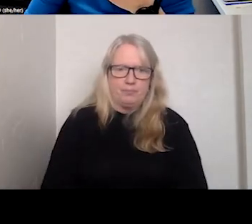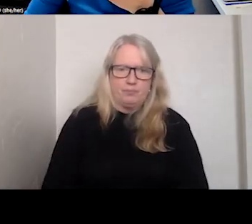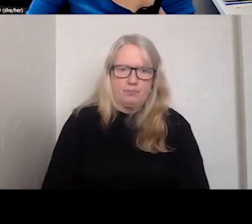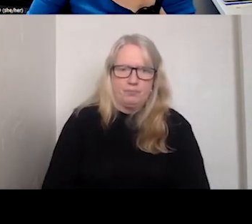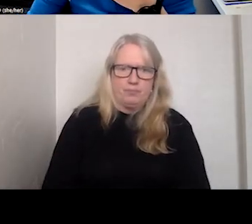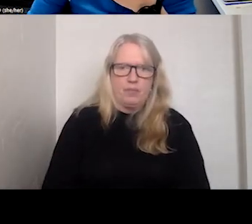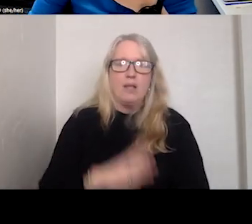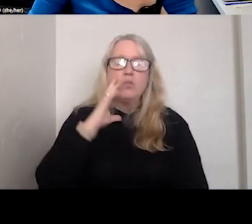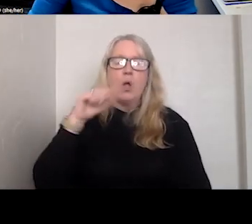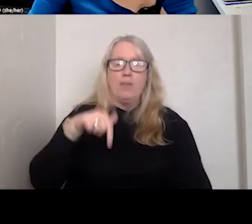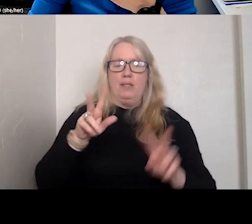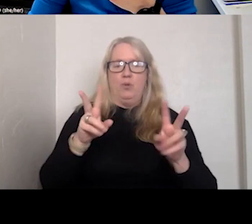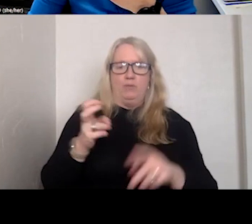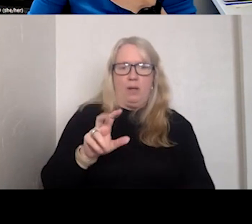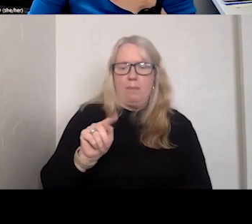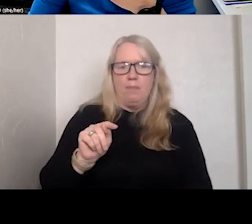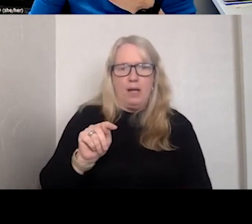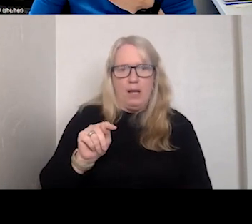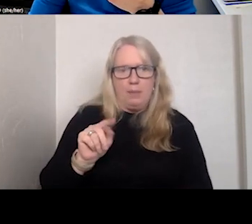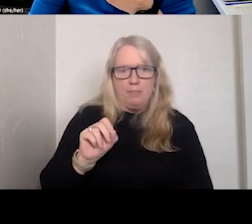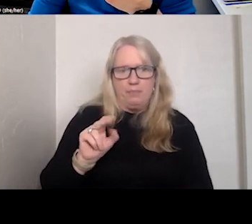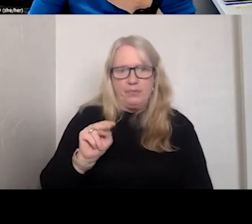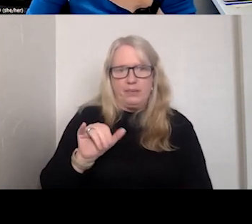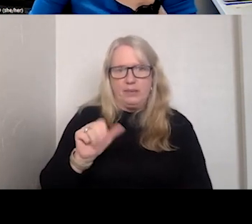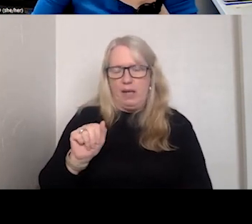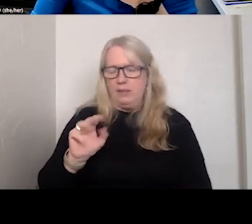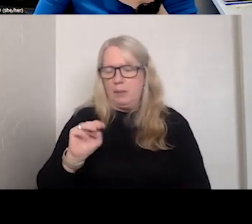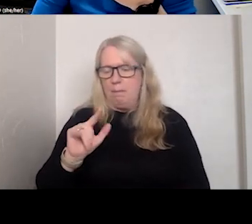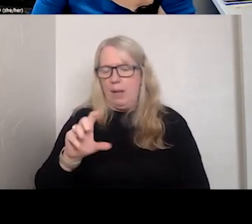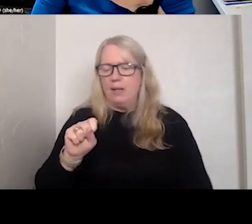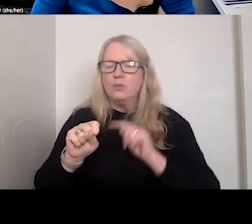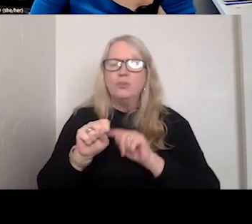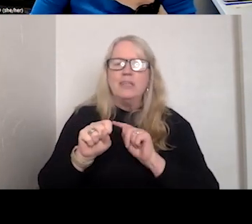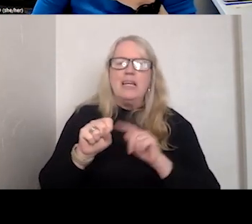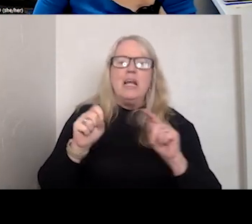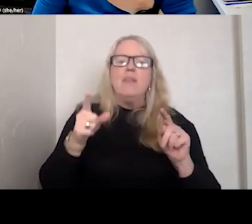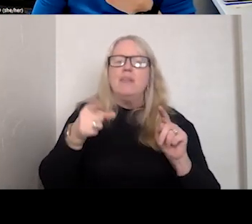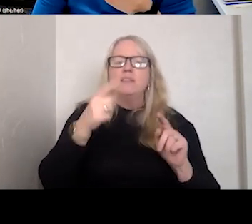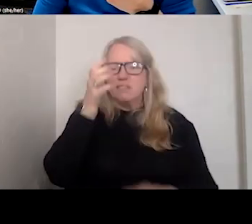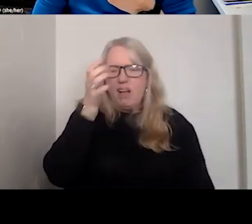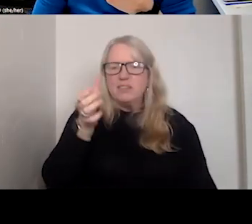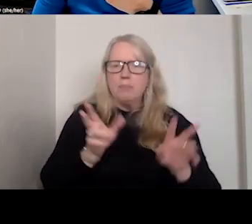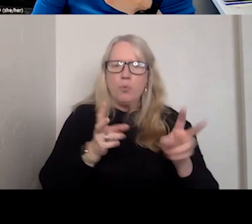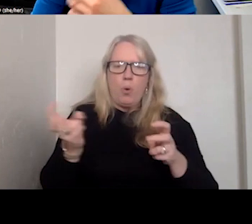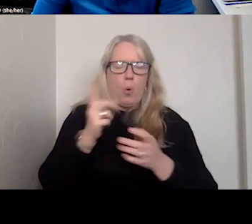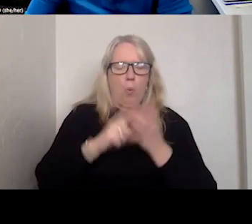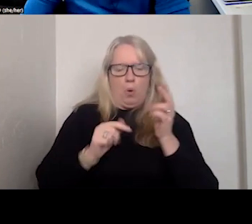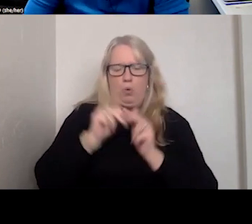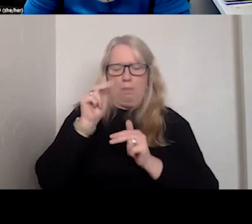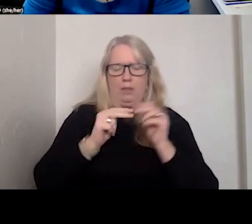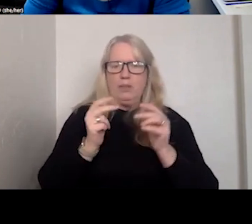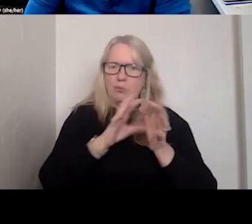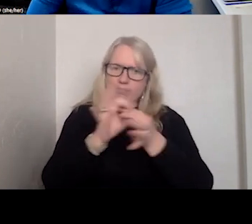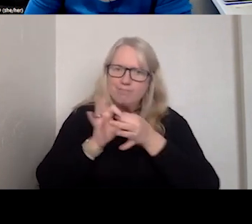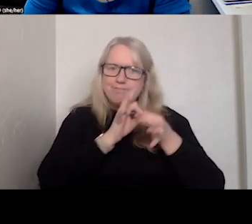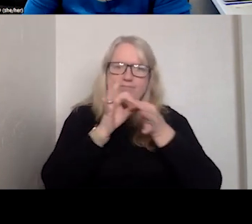week comes from Tanya Miles, and again, speaks to this notion of what we're building here together. And the